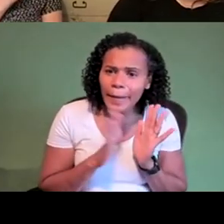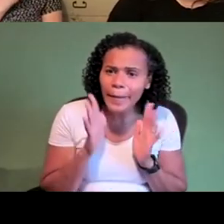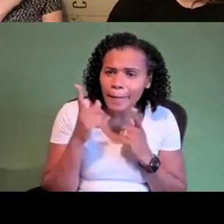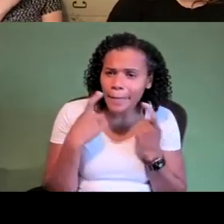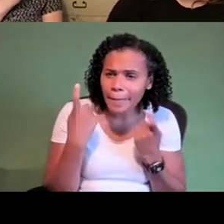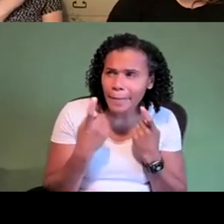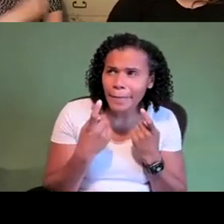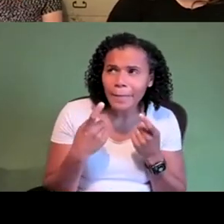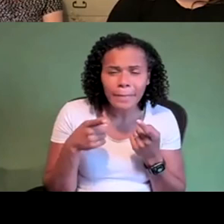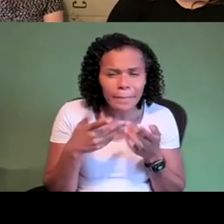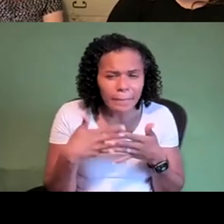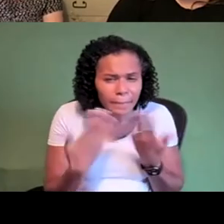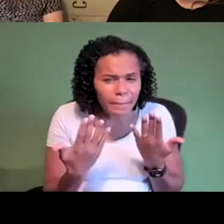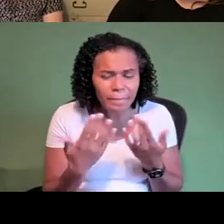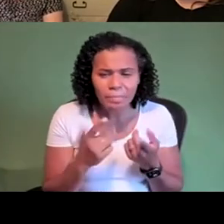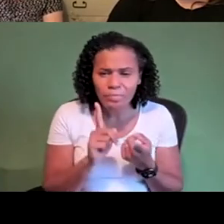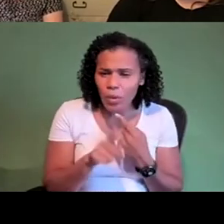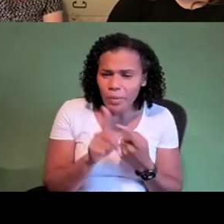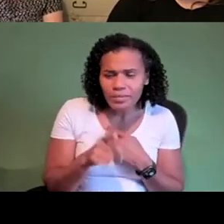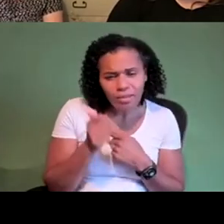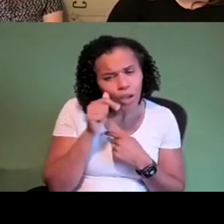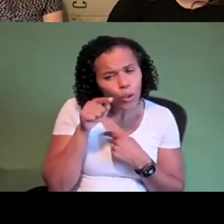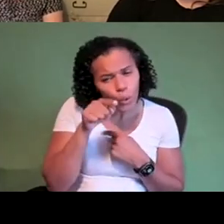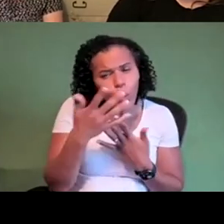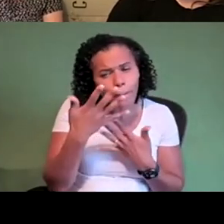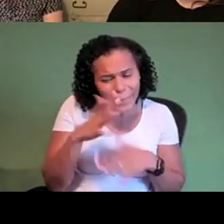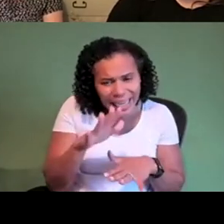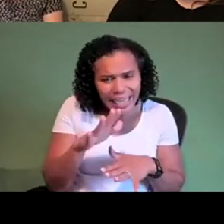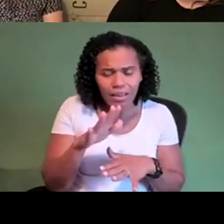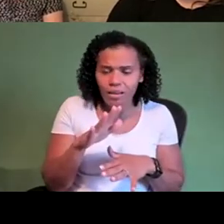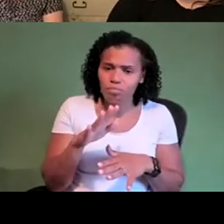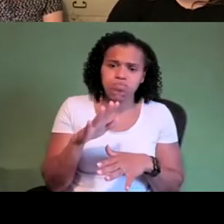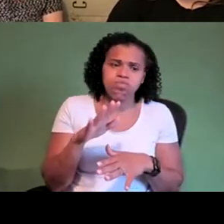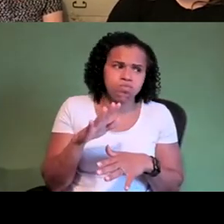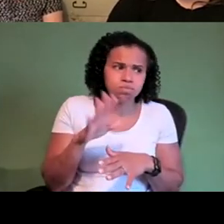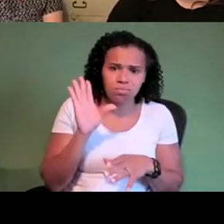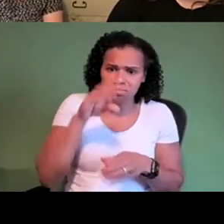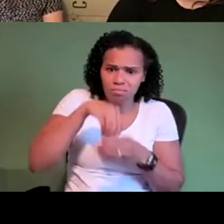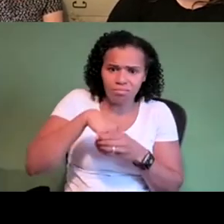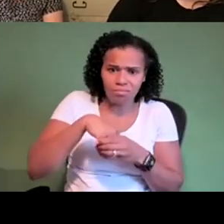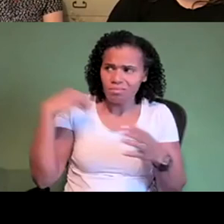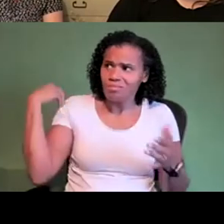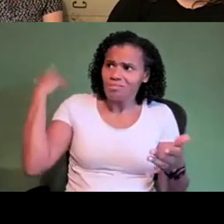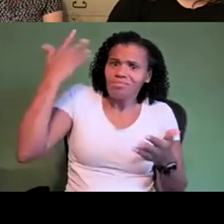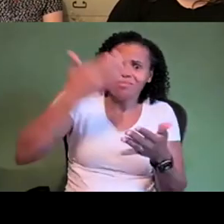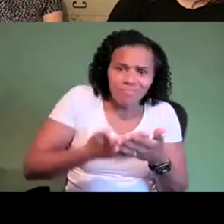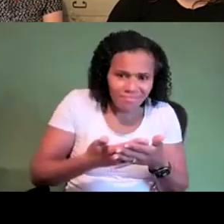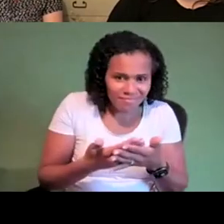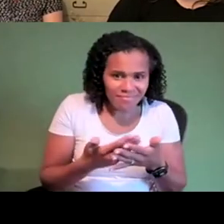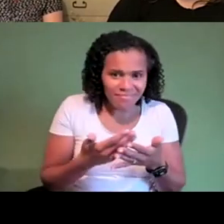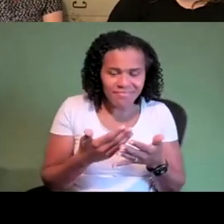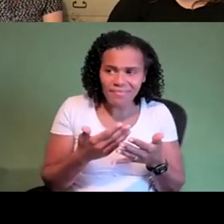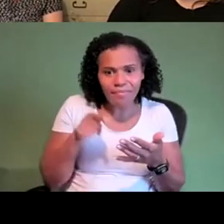say about that just because you've you've been involved in these these conversations around collectives and and it's kind of